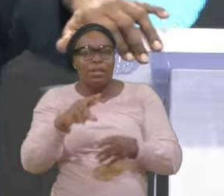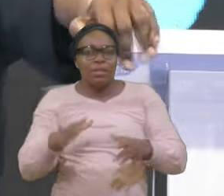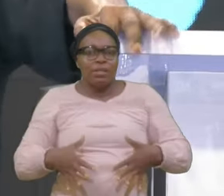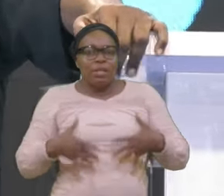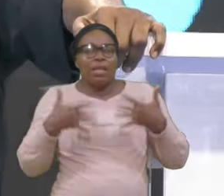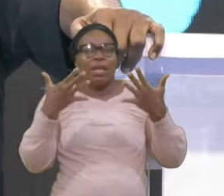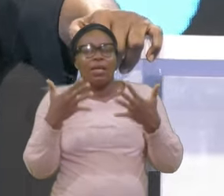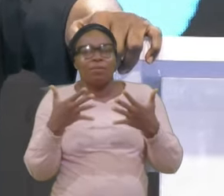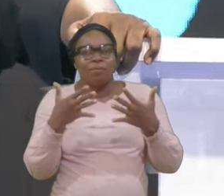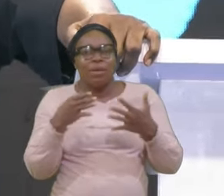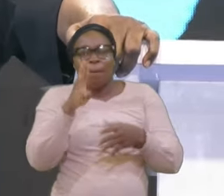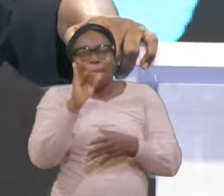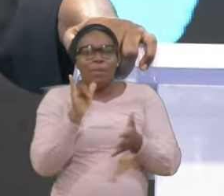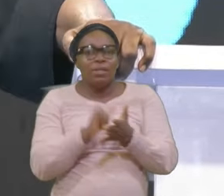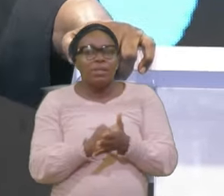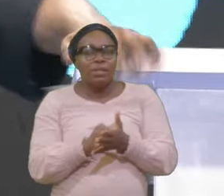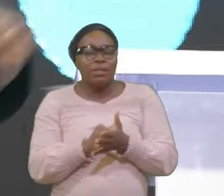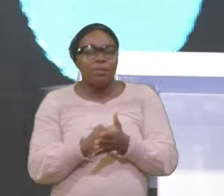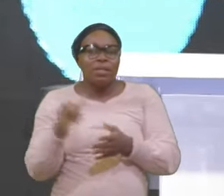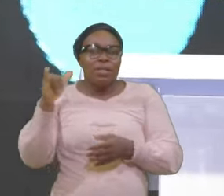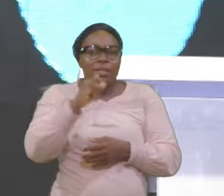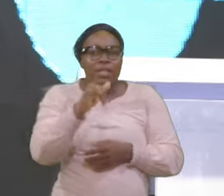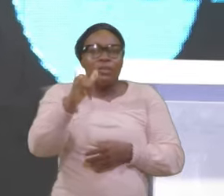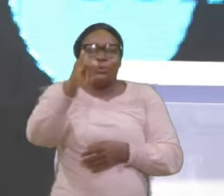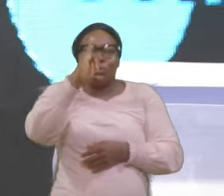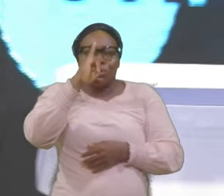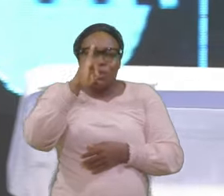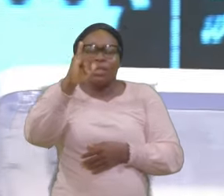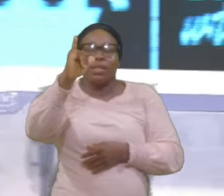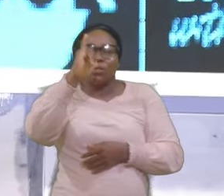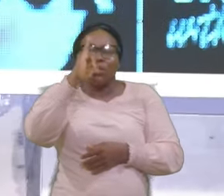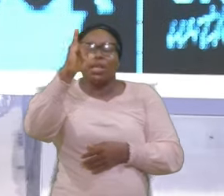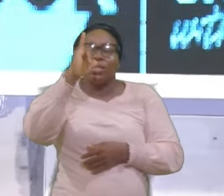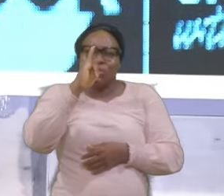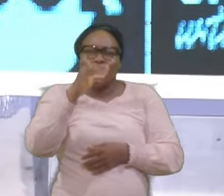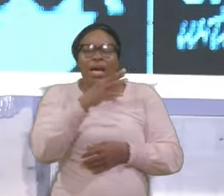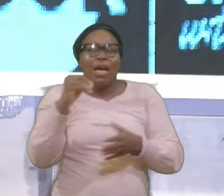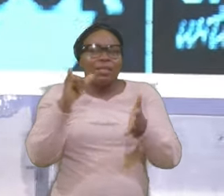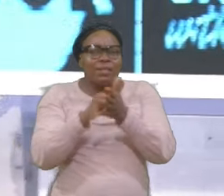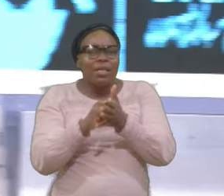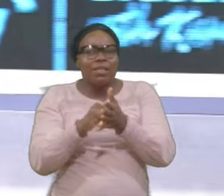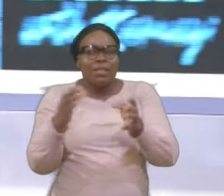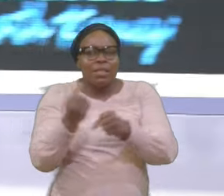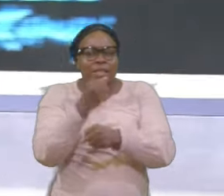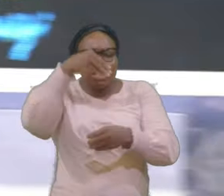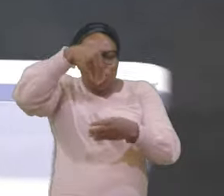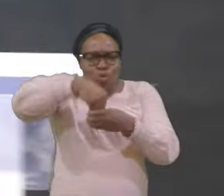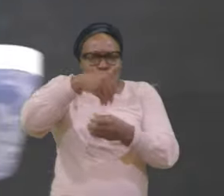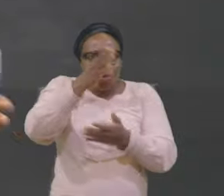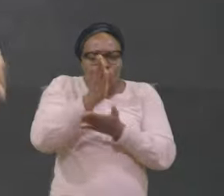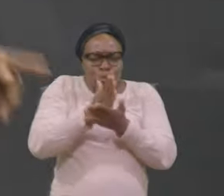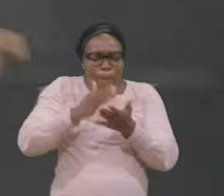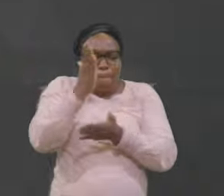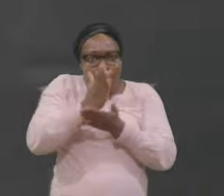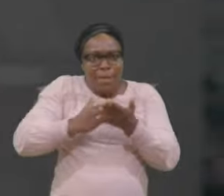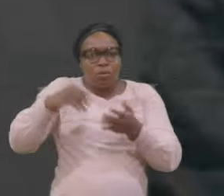Is they Drink They drink They drink And they're Drinking Will get To the parts Of their body And you see All that